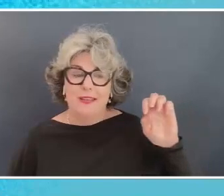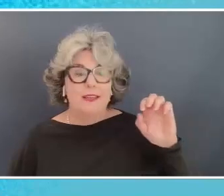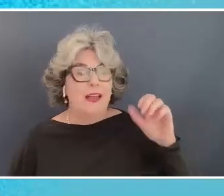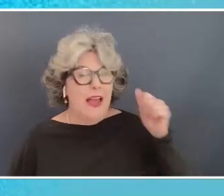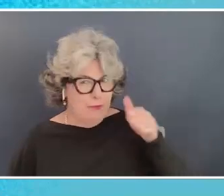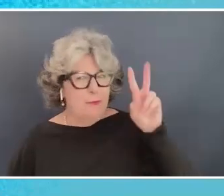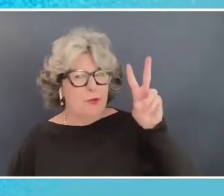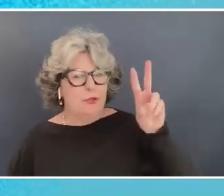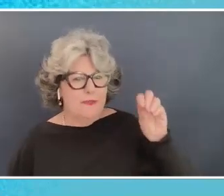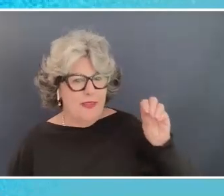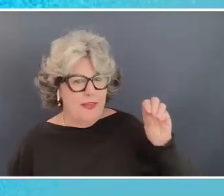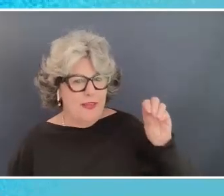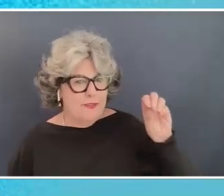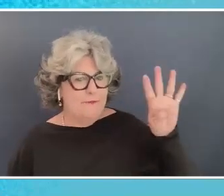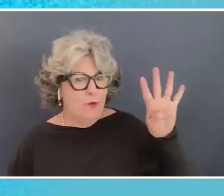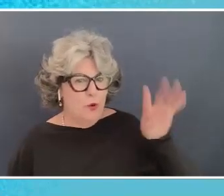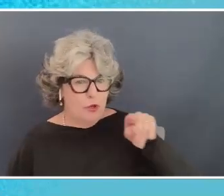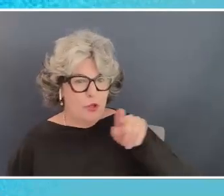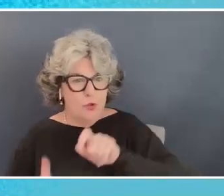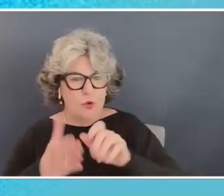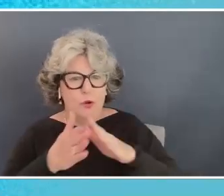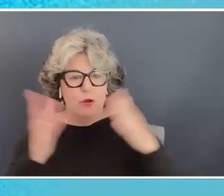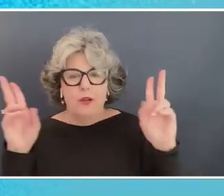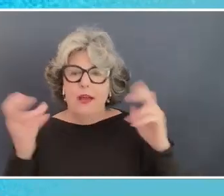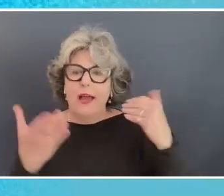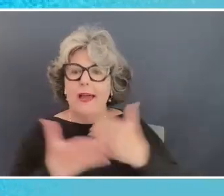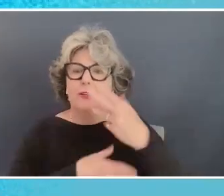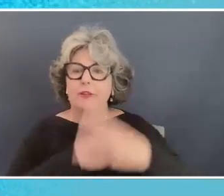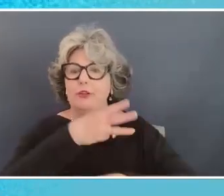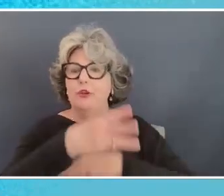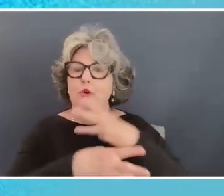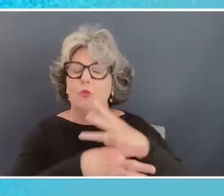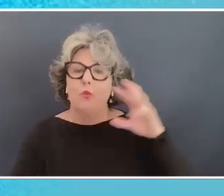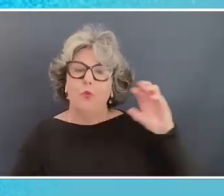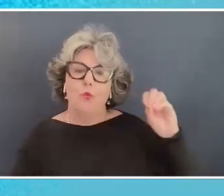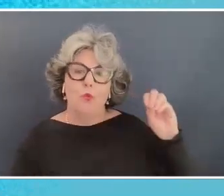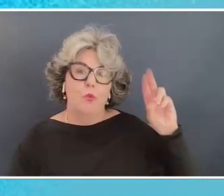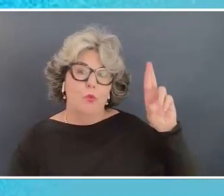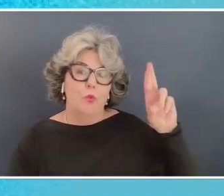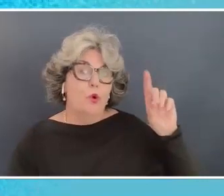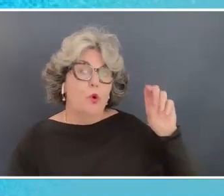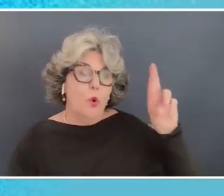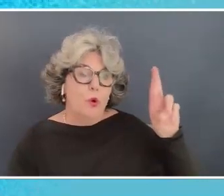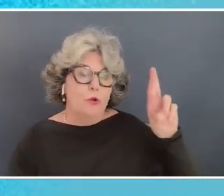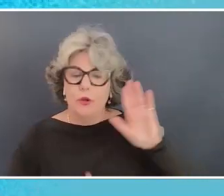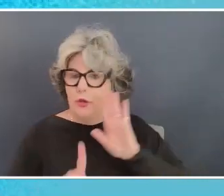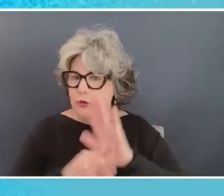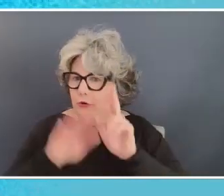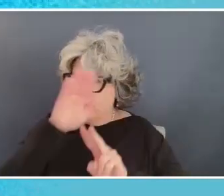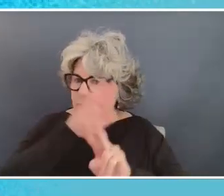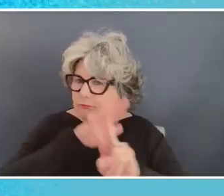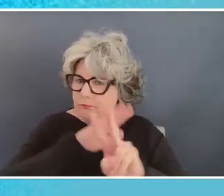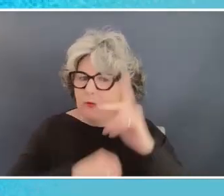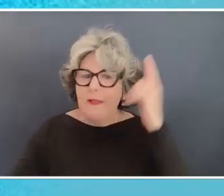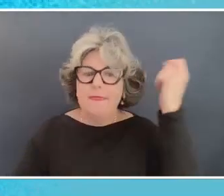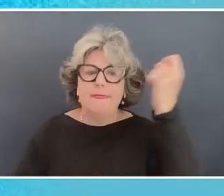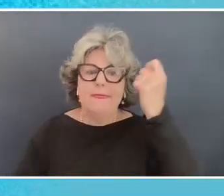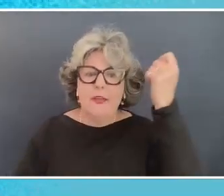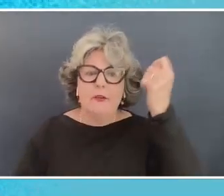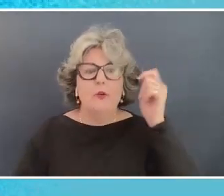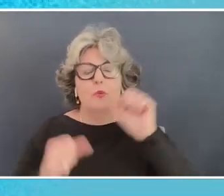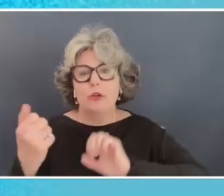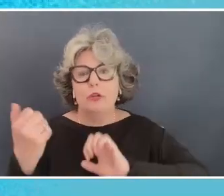you wrote a book called a new world order in which you you theorize that that we could approach